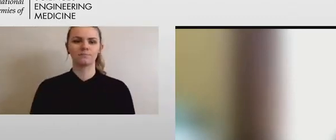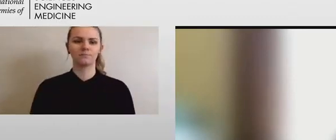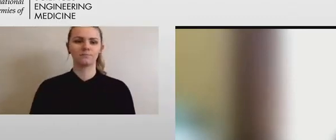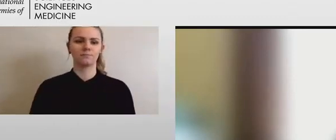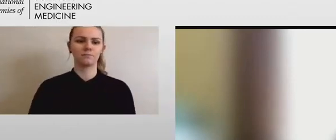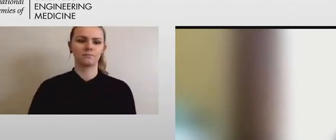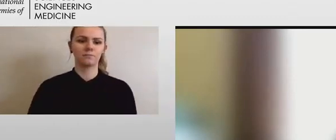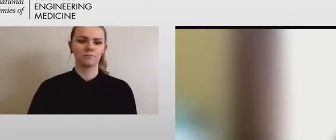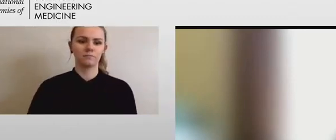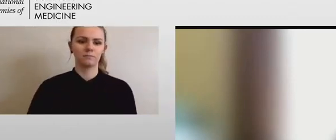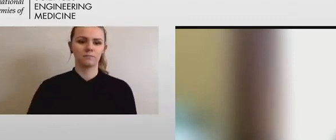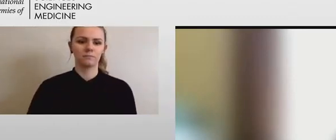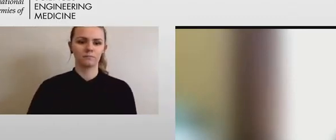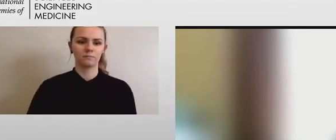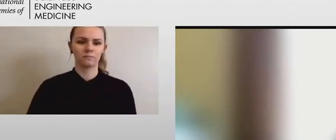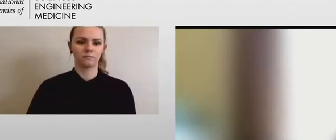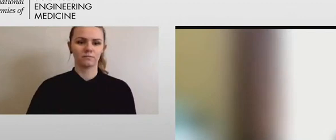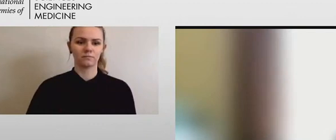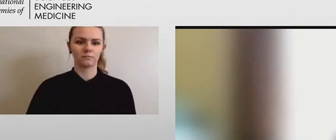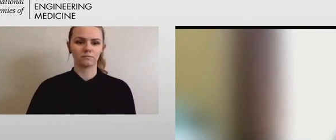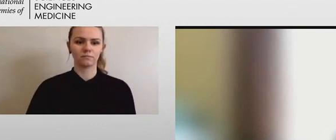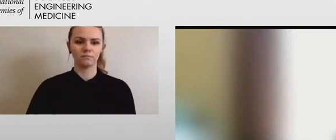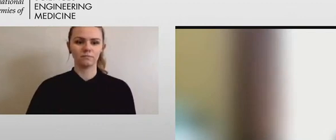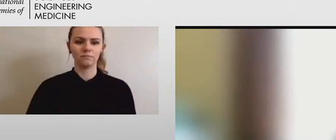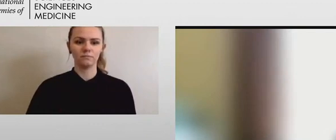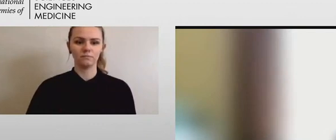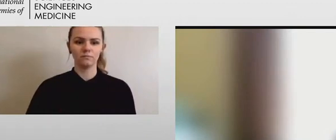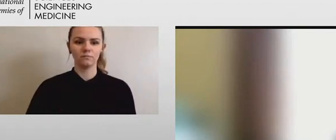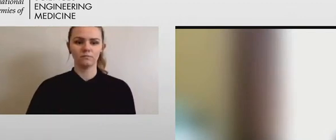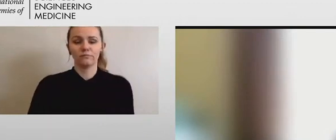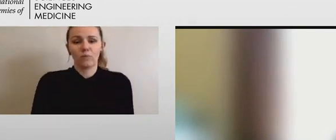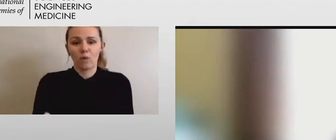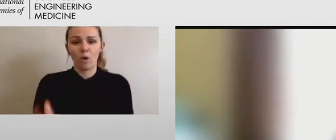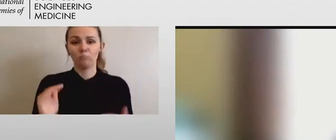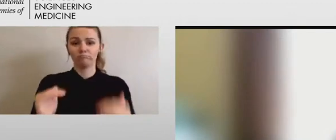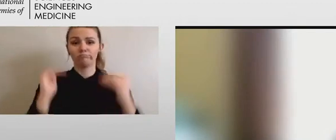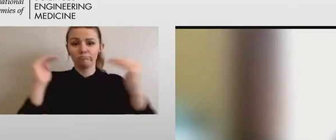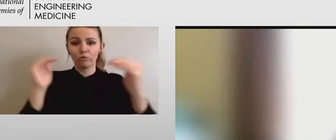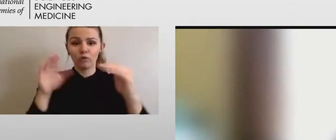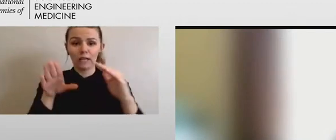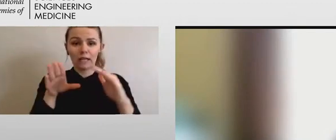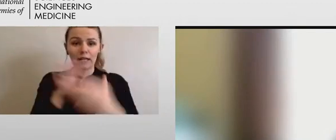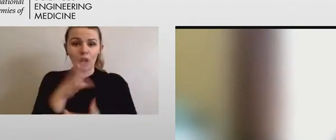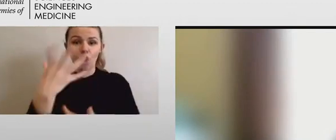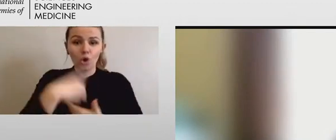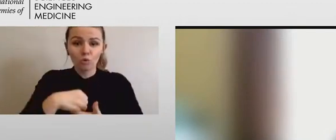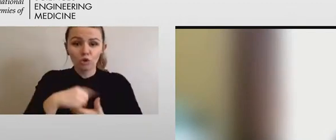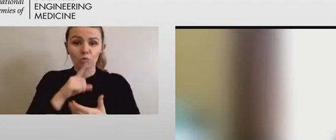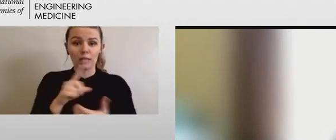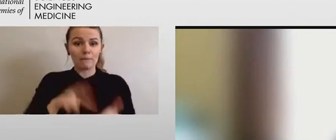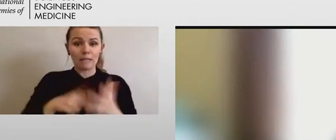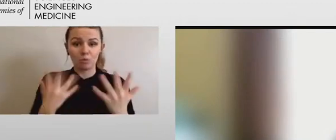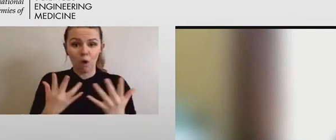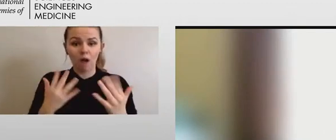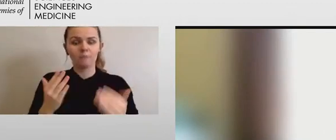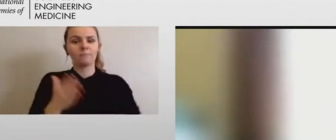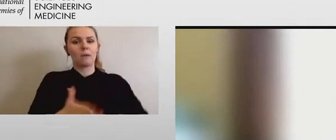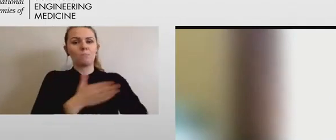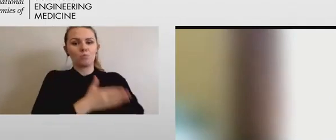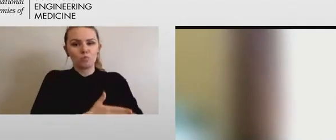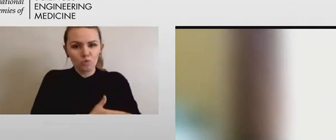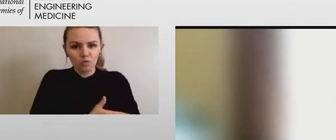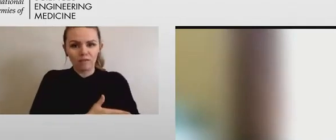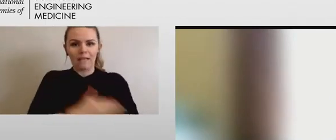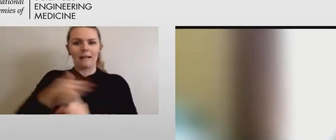So greater inclusion really improves conditions for everything. It's a rising